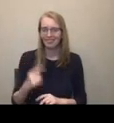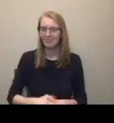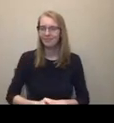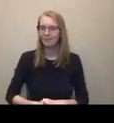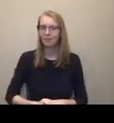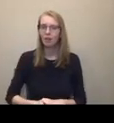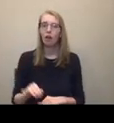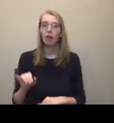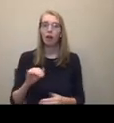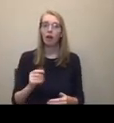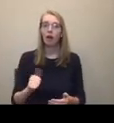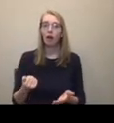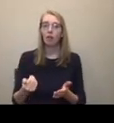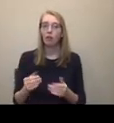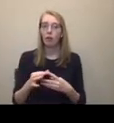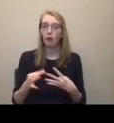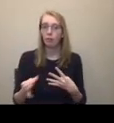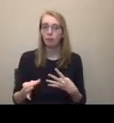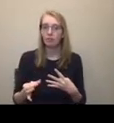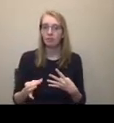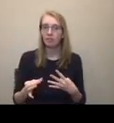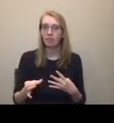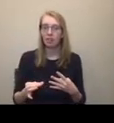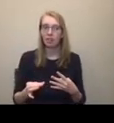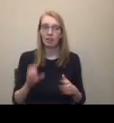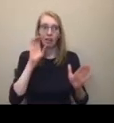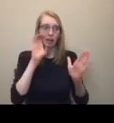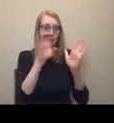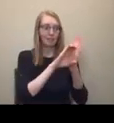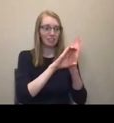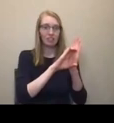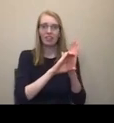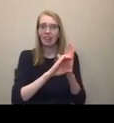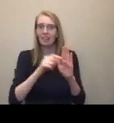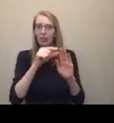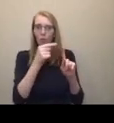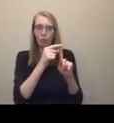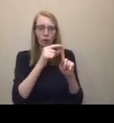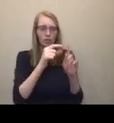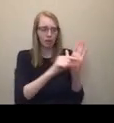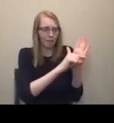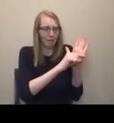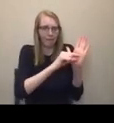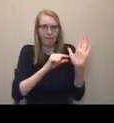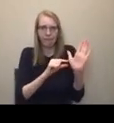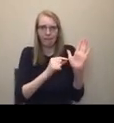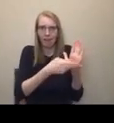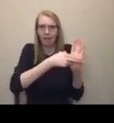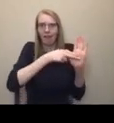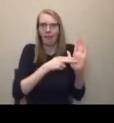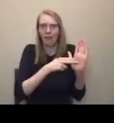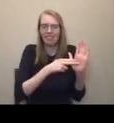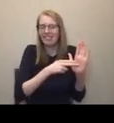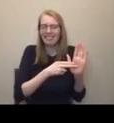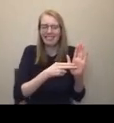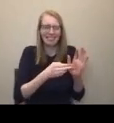over images, it's just ridiculously hard to see if there's two layers of processing, try not to use glossy print use or low weight paper,